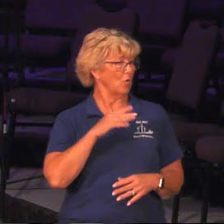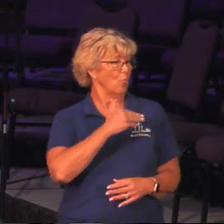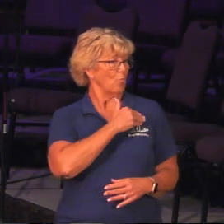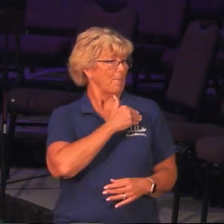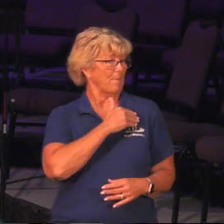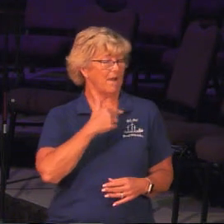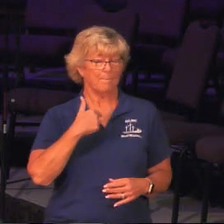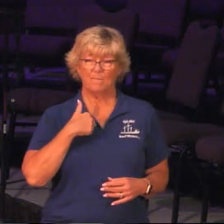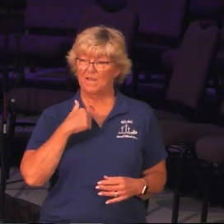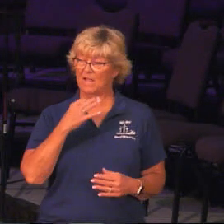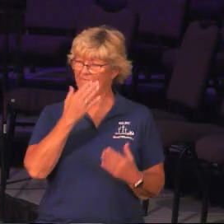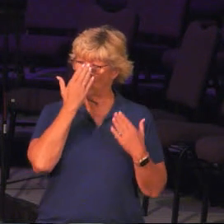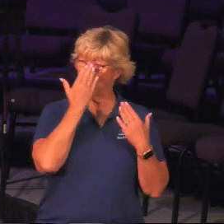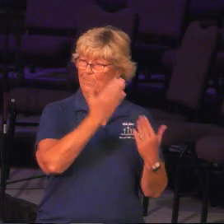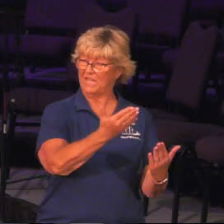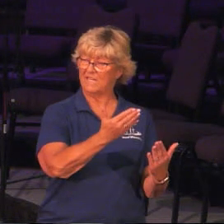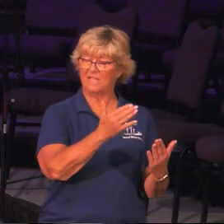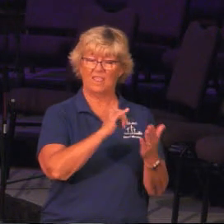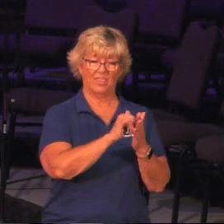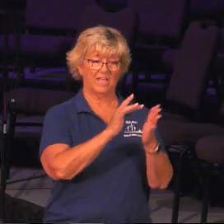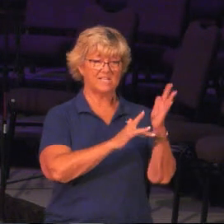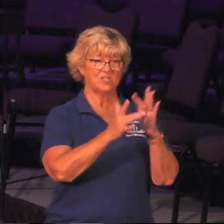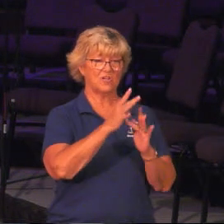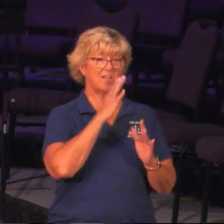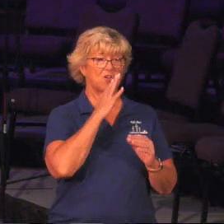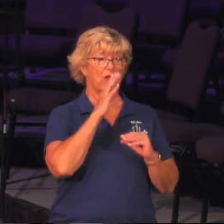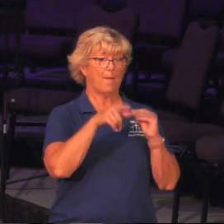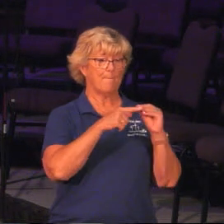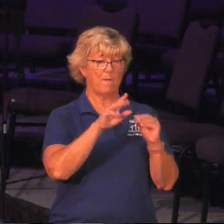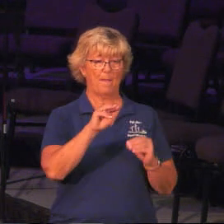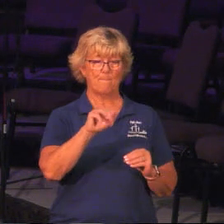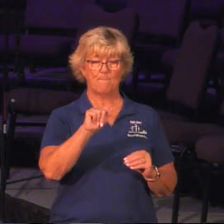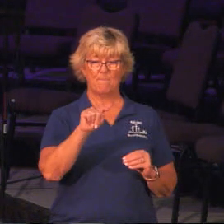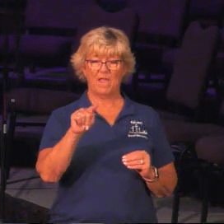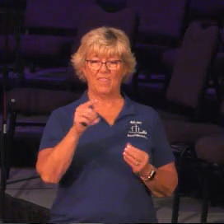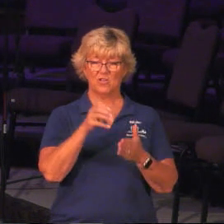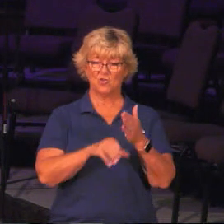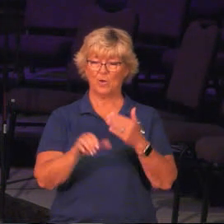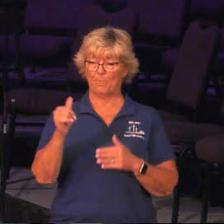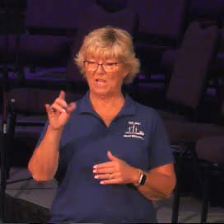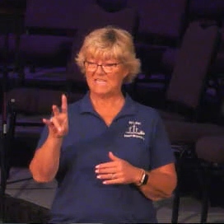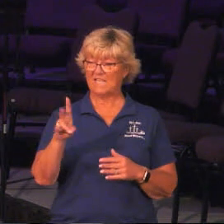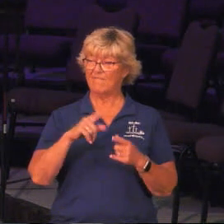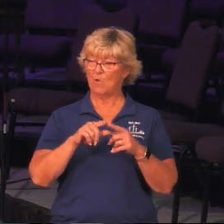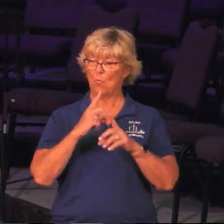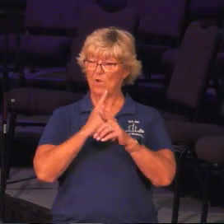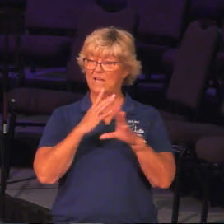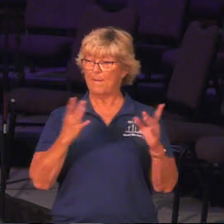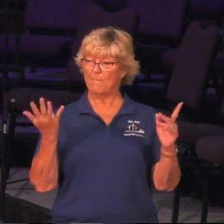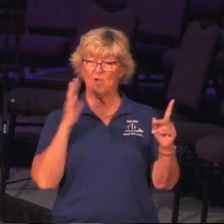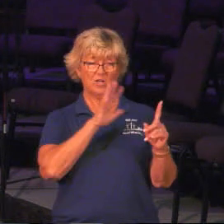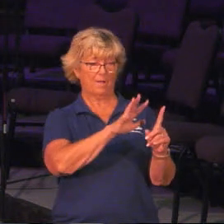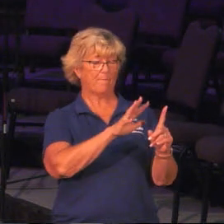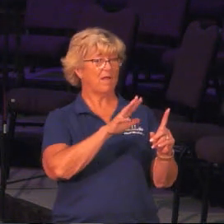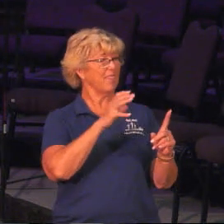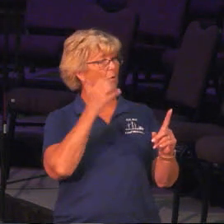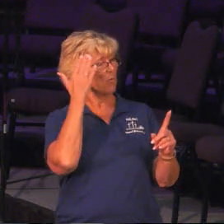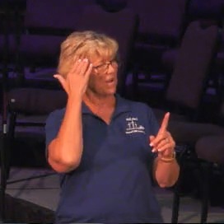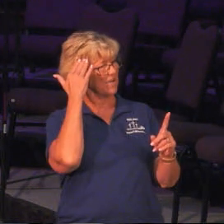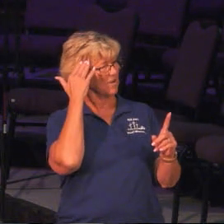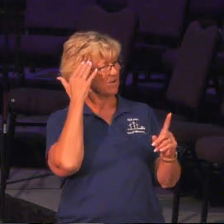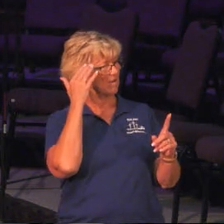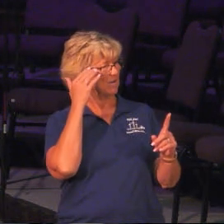me of the obedience that Jesus talks about in Matthew 17. That's when the disciples come to him and they want to know,